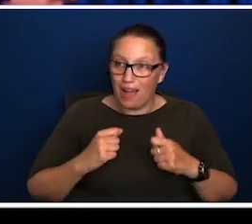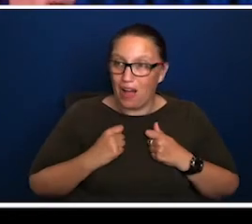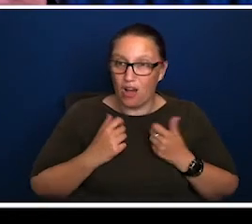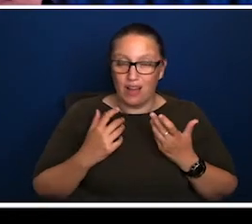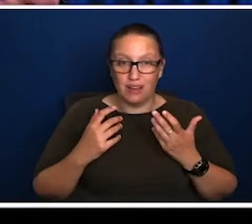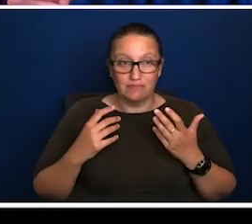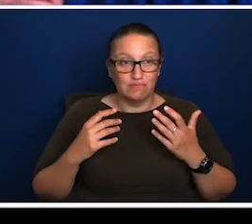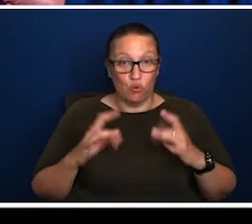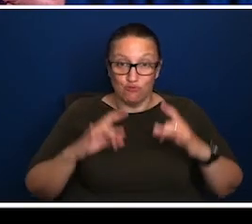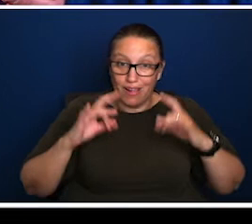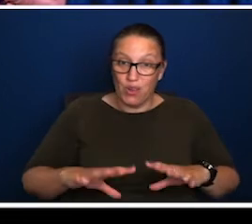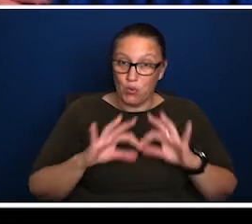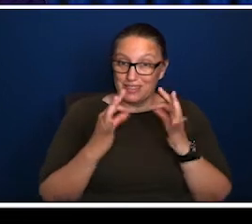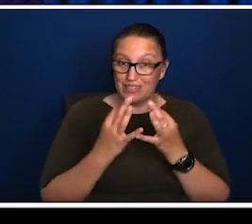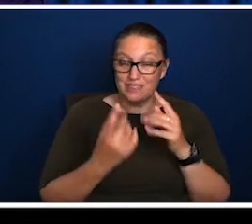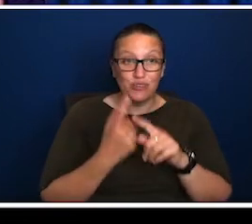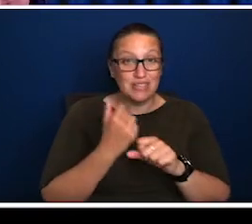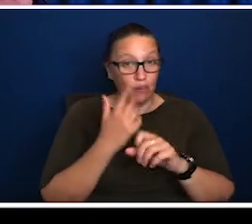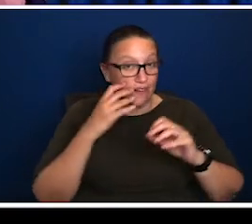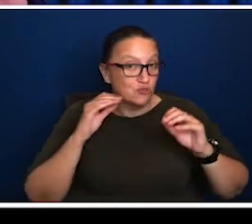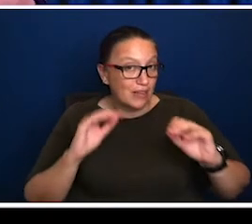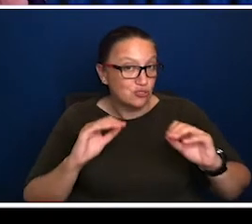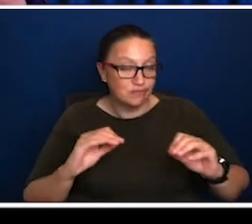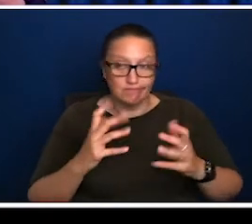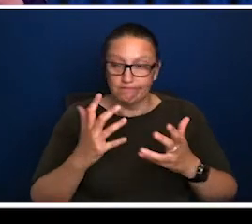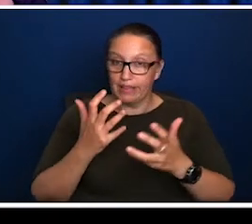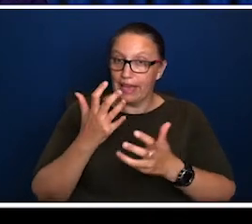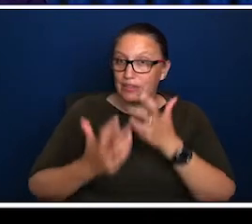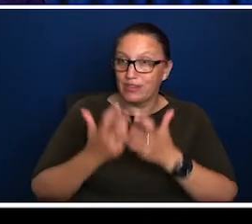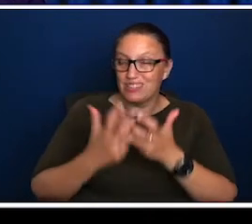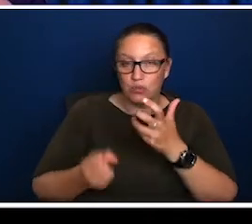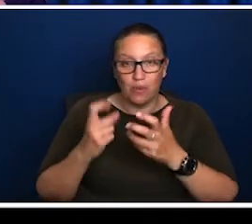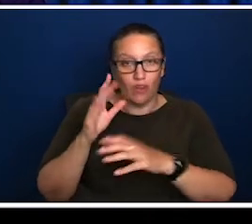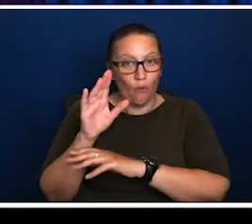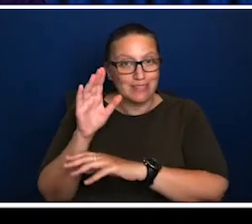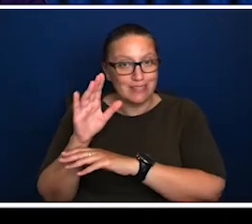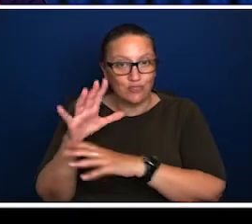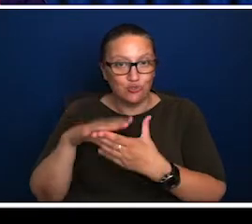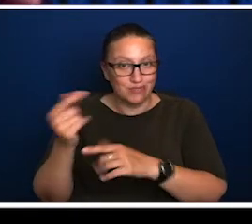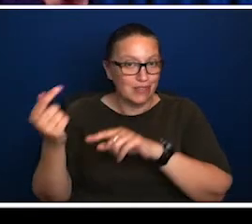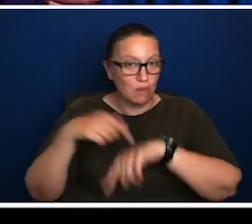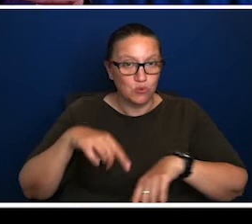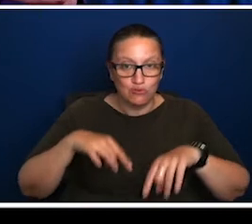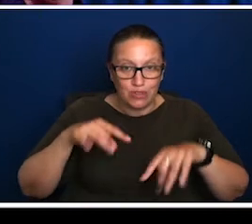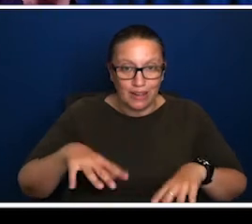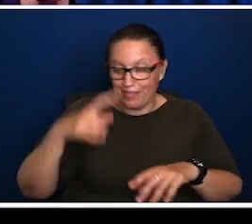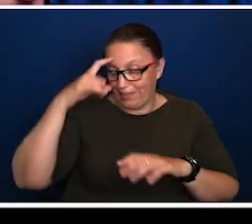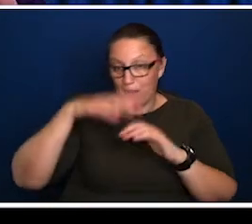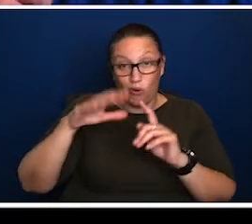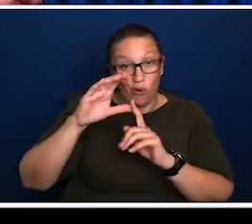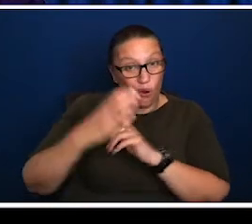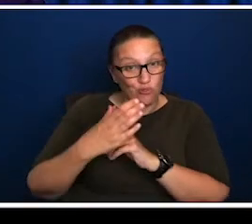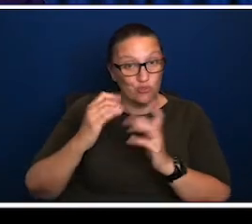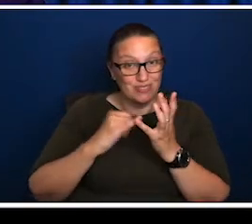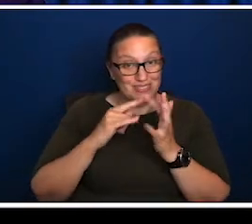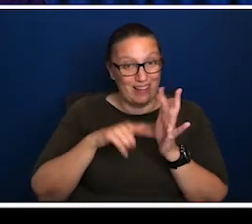um, education. So you think about universities with foreign students. You certainly think about, um, the cultural sector in terms of the international stars